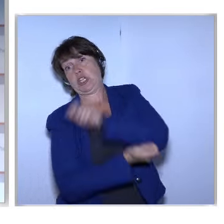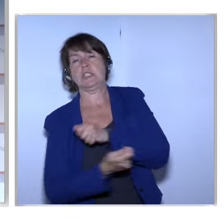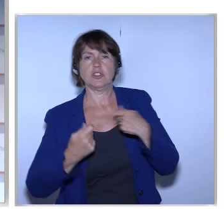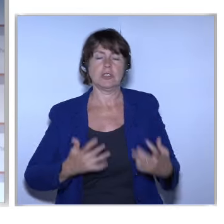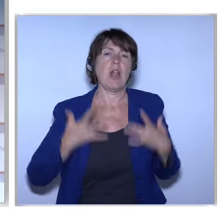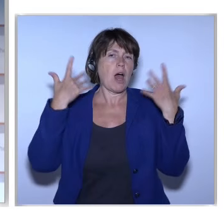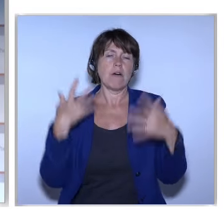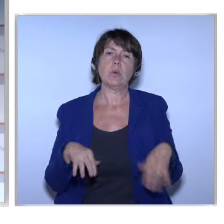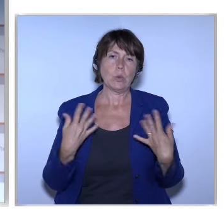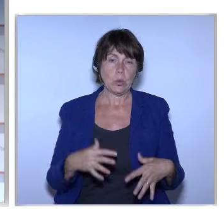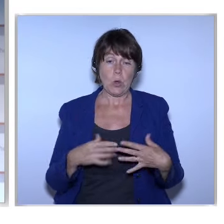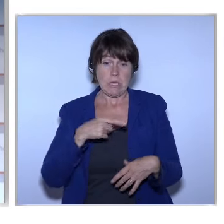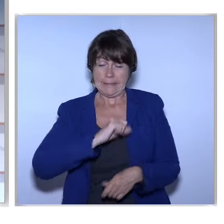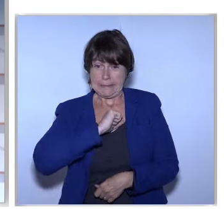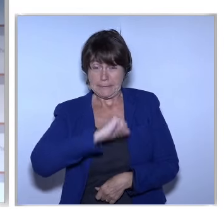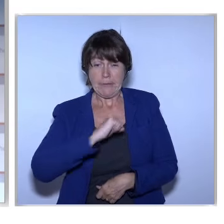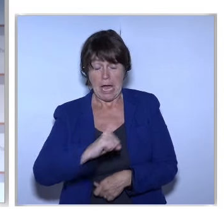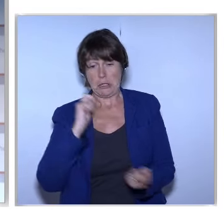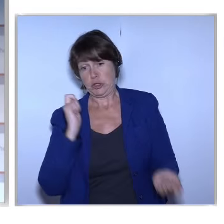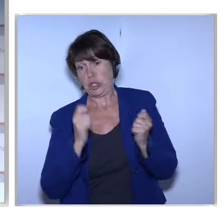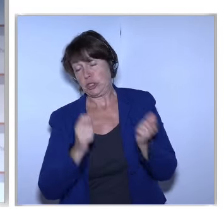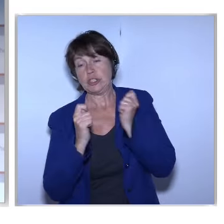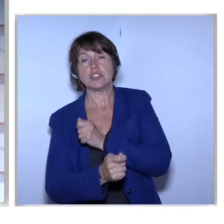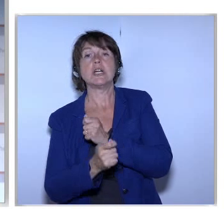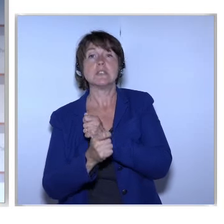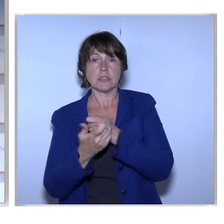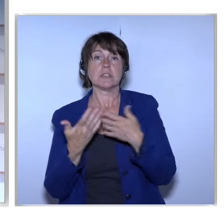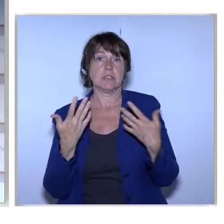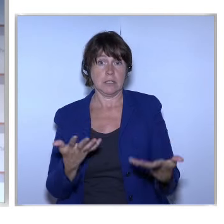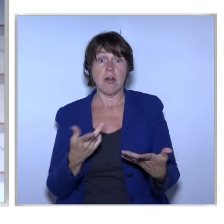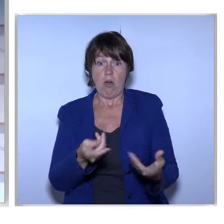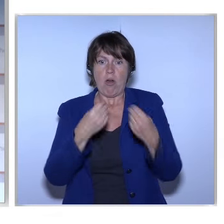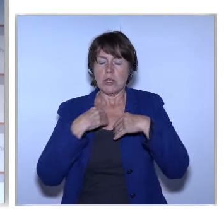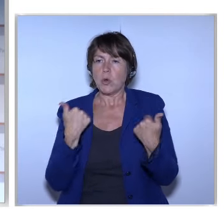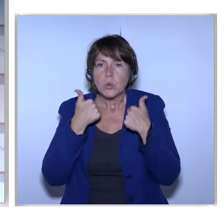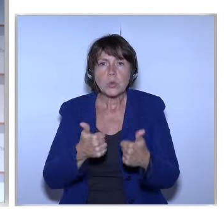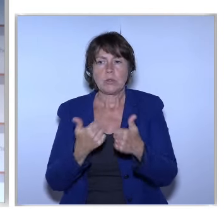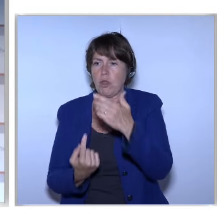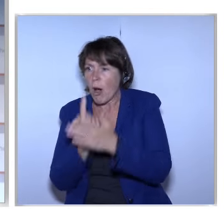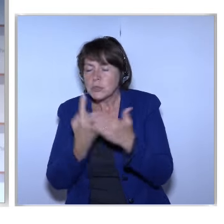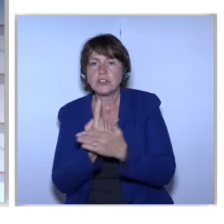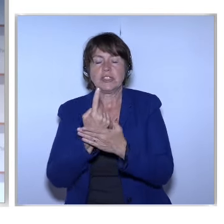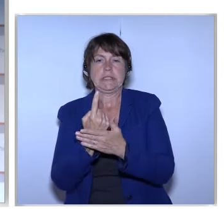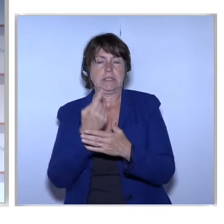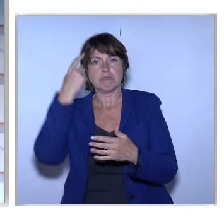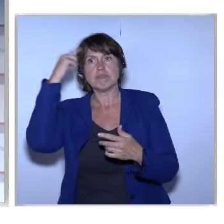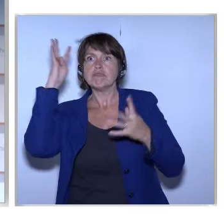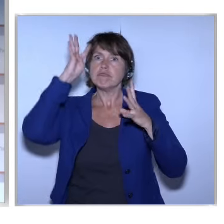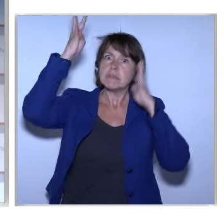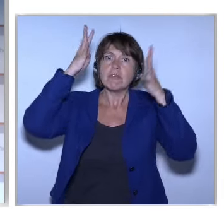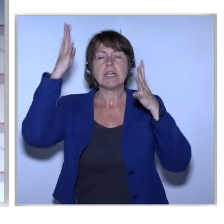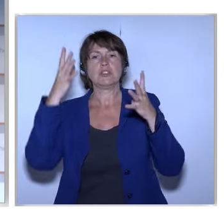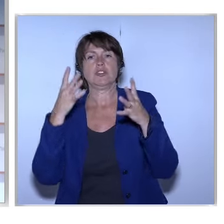Are Happening At A Scale And Speed That Bring Immense Opportunities For Innovation Growth And Jobs